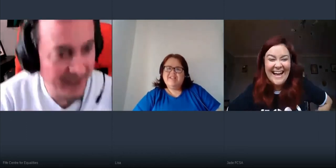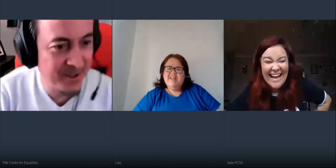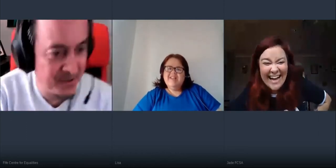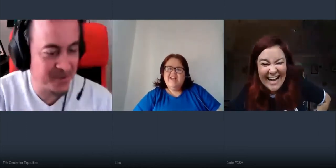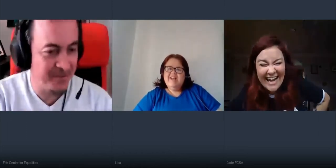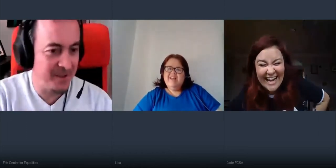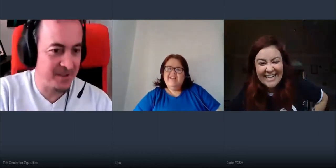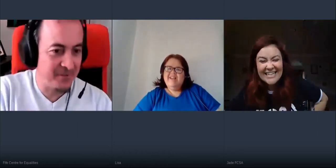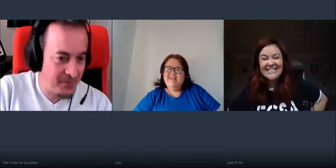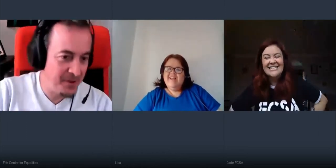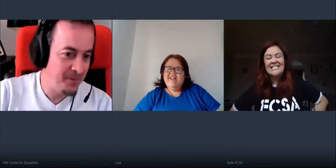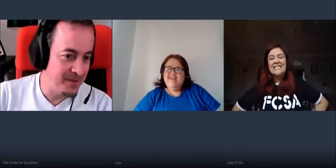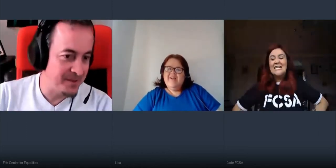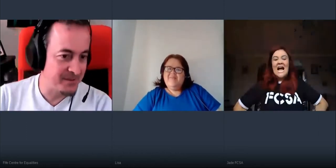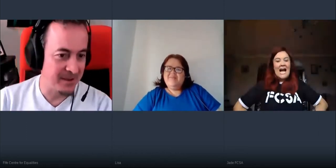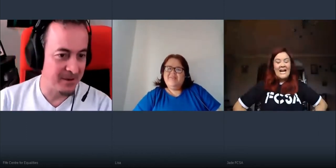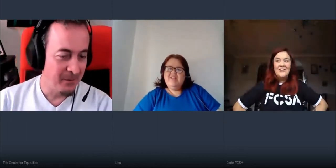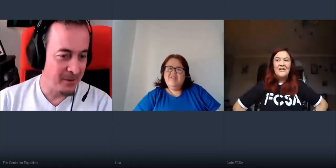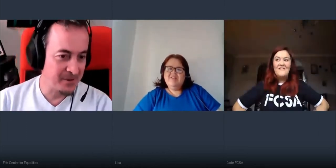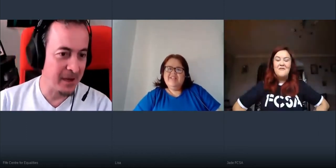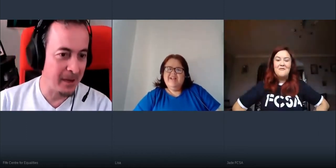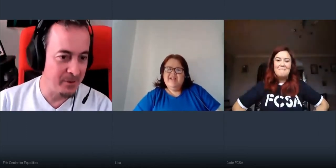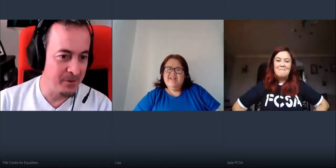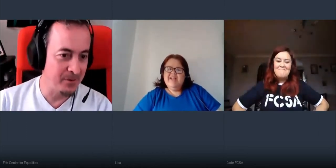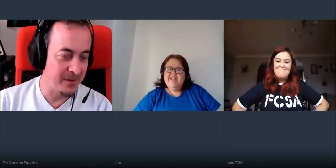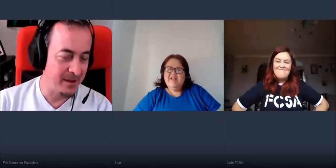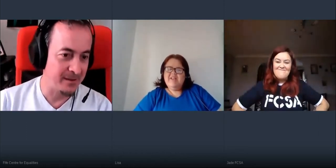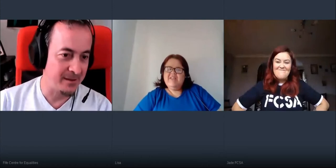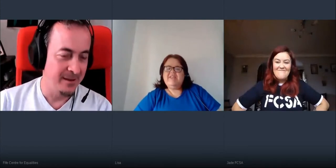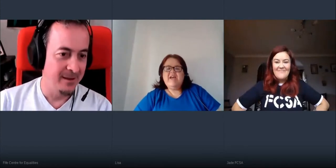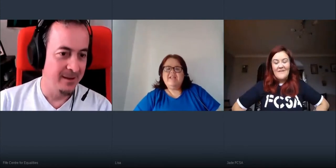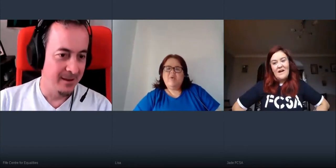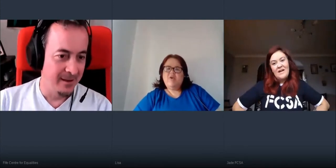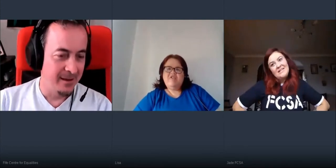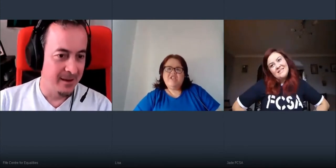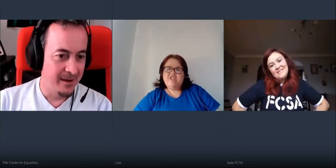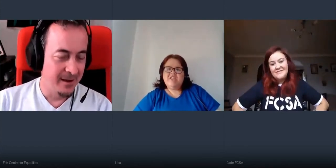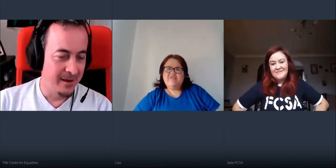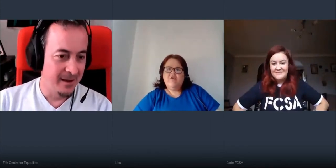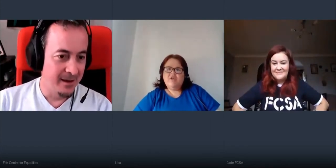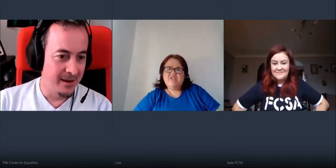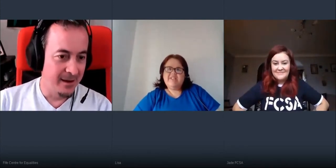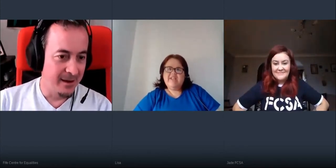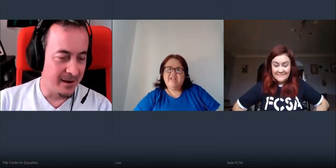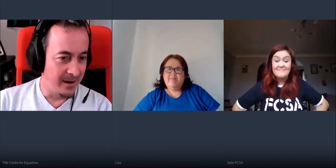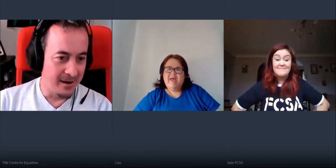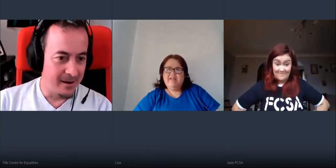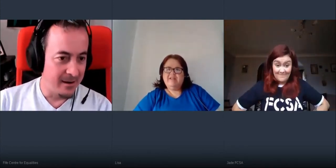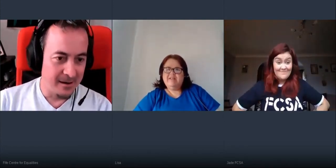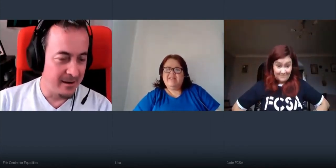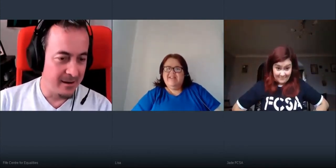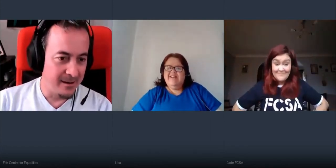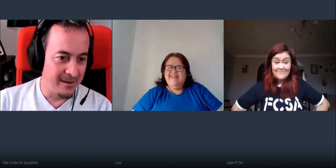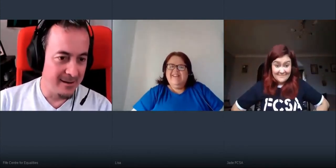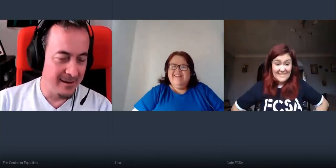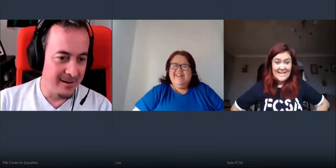badgers and things and freebies what's going to happen to all that that is what freshness is for just to get the pens